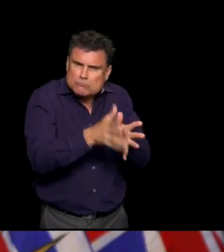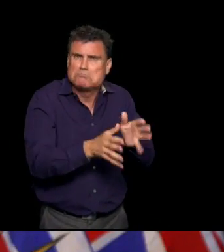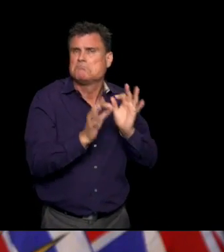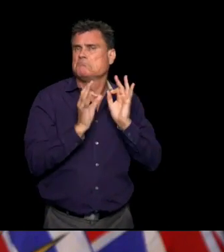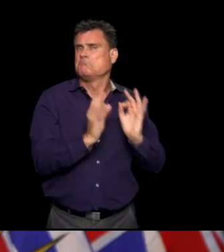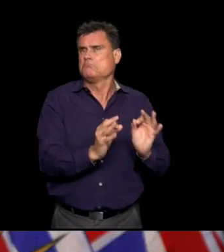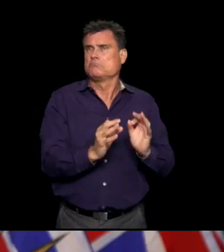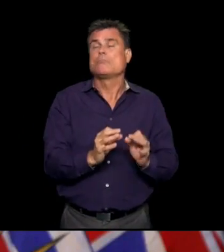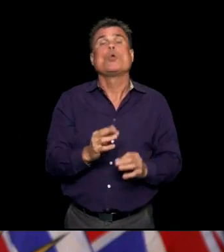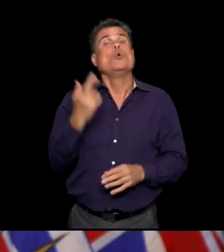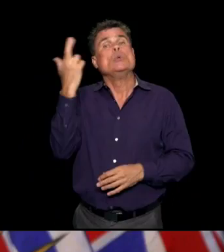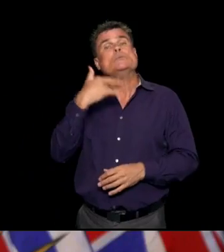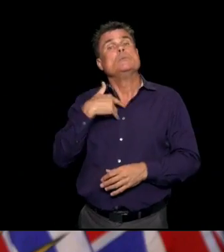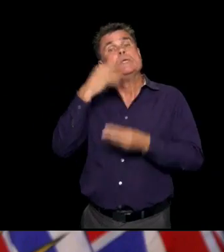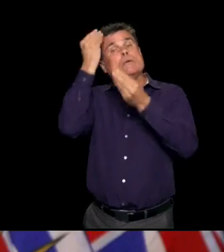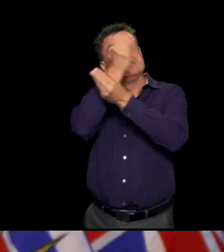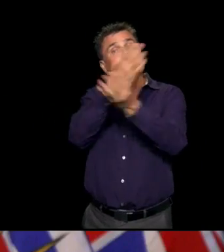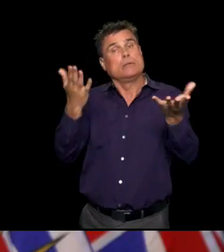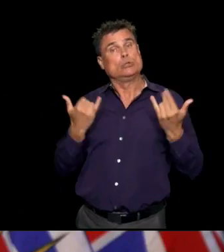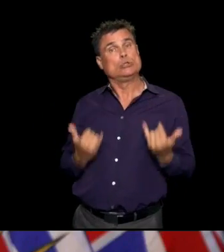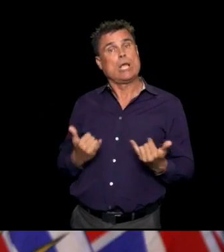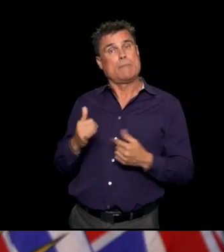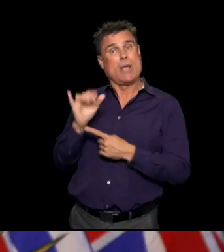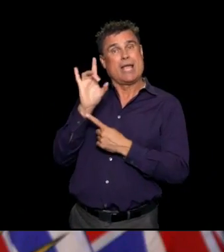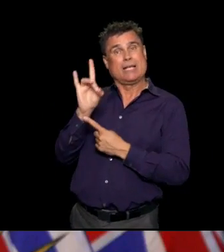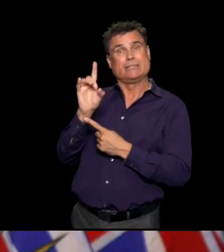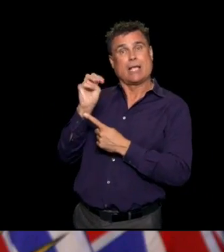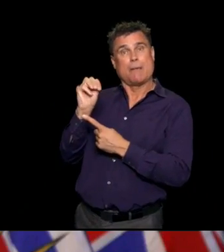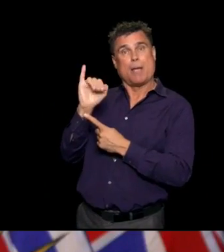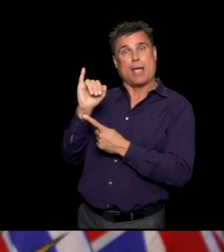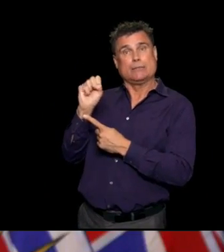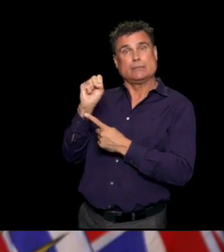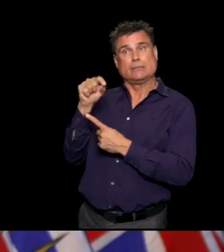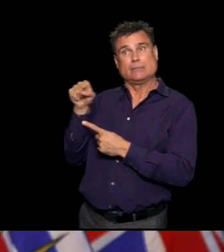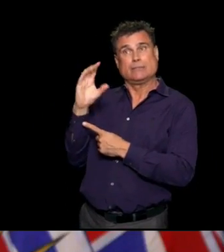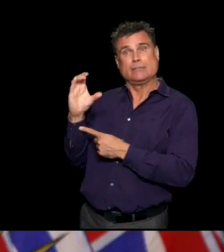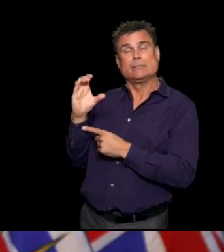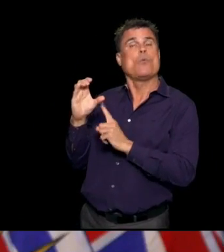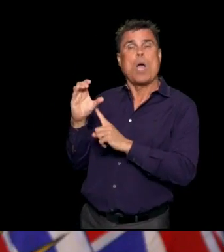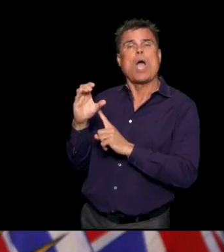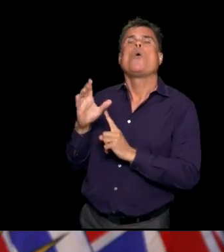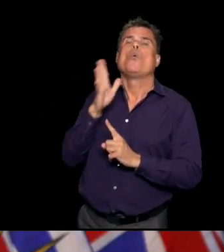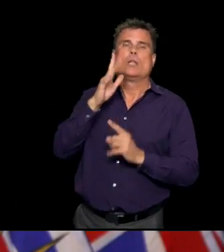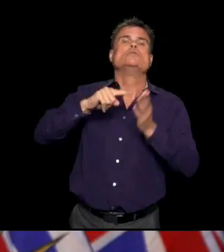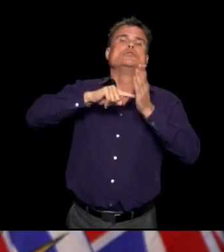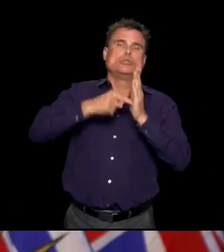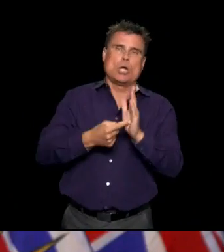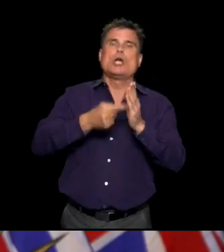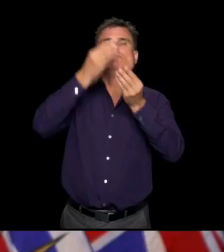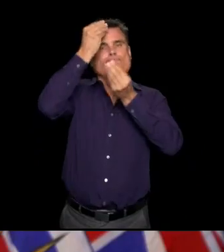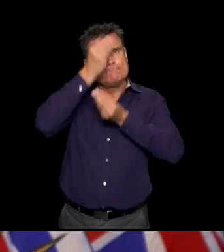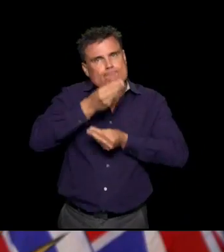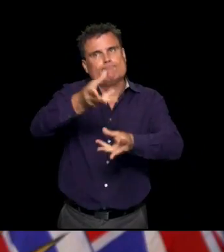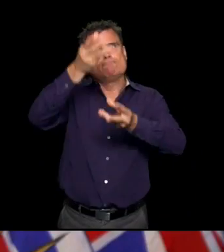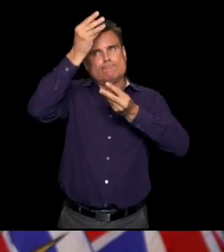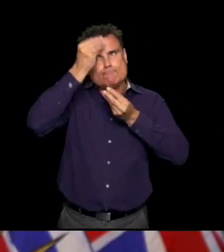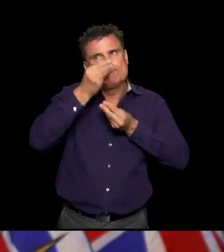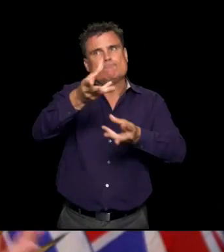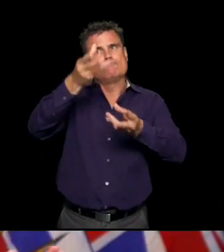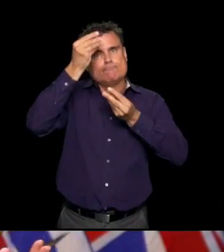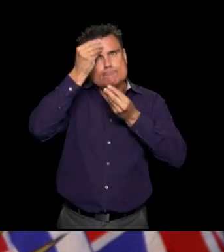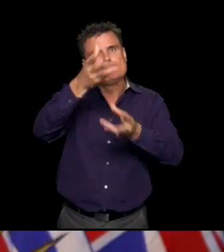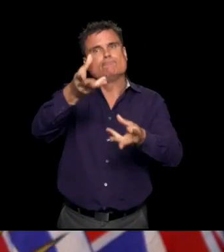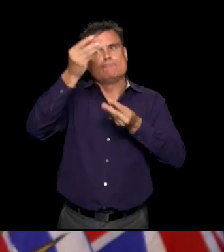case definition. And the reason I'm bringing it up today is because we will be reporting it to the public health agency